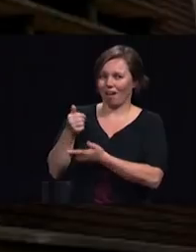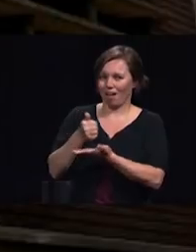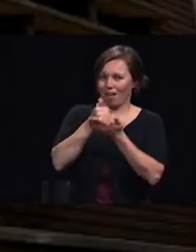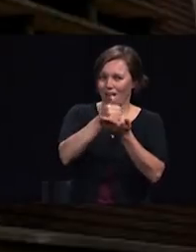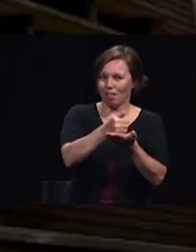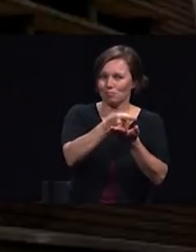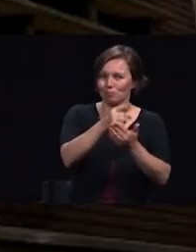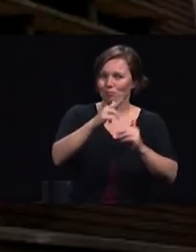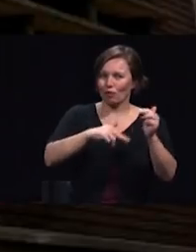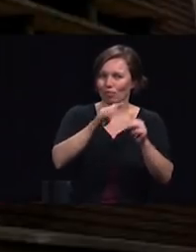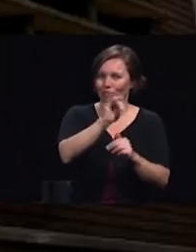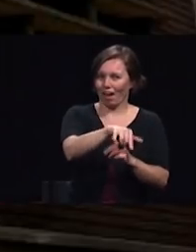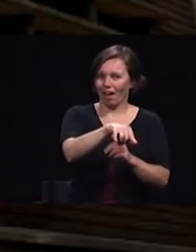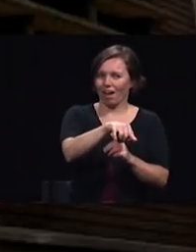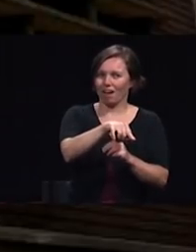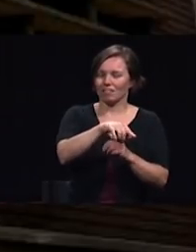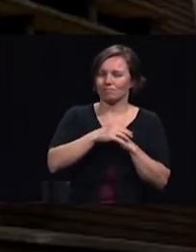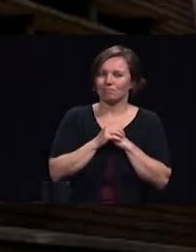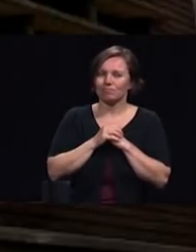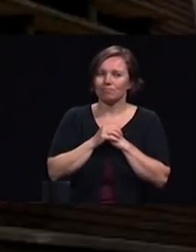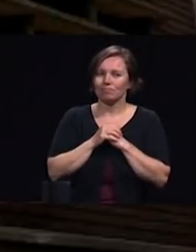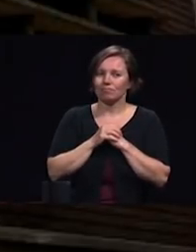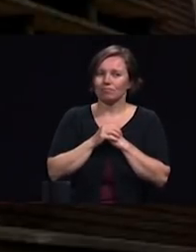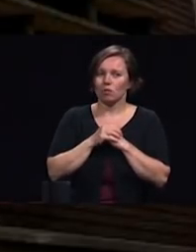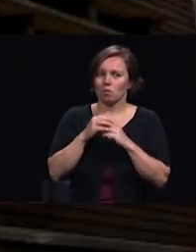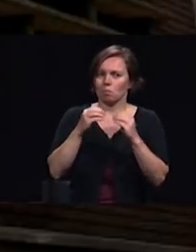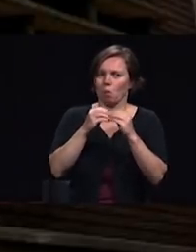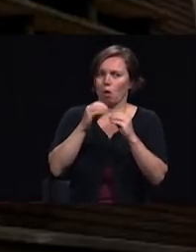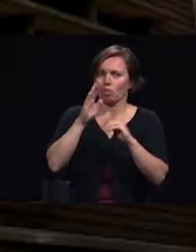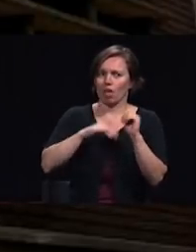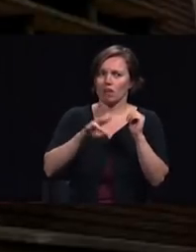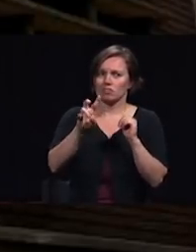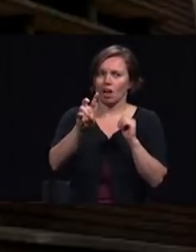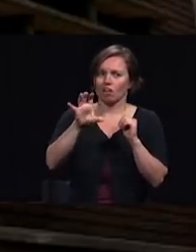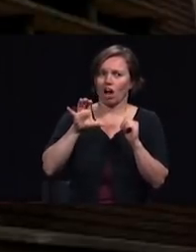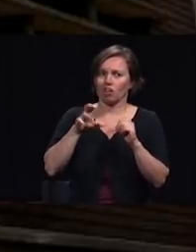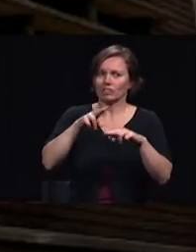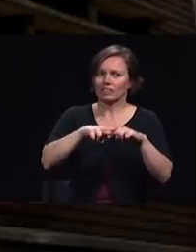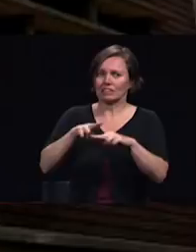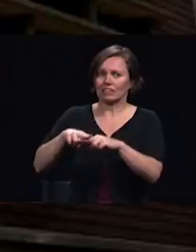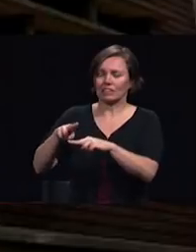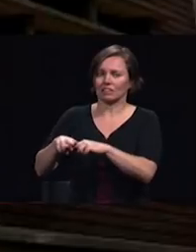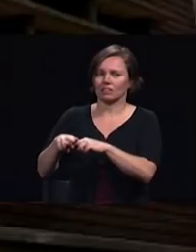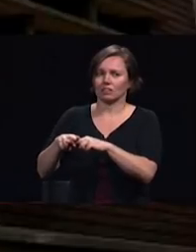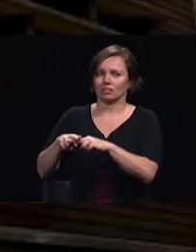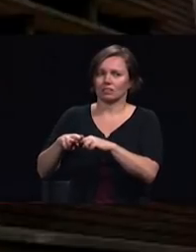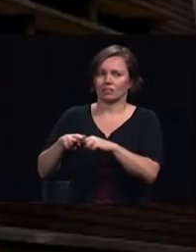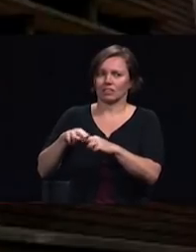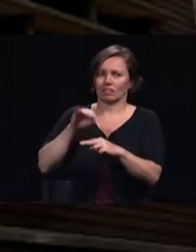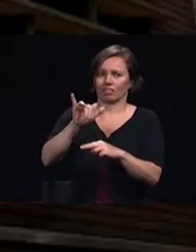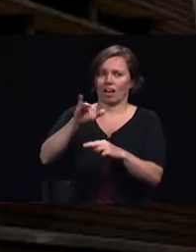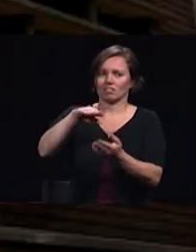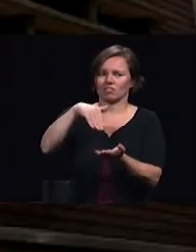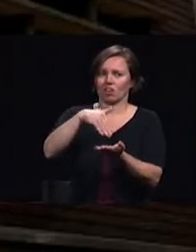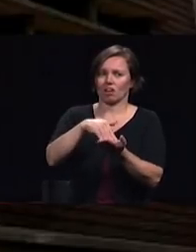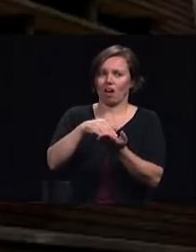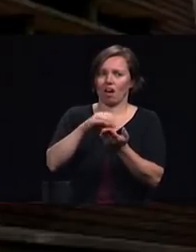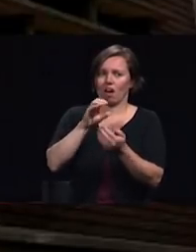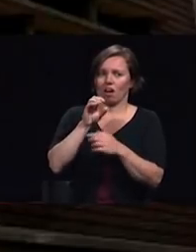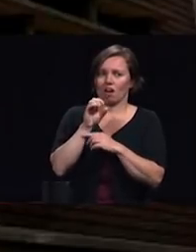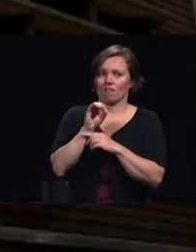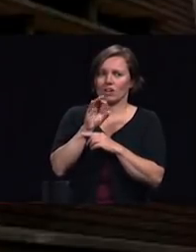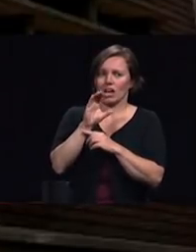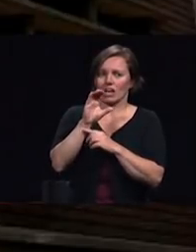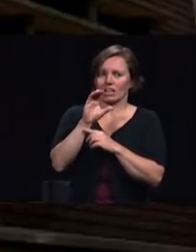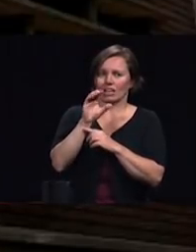others it has more than 700 seats in the center of Cairo where evangelistic meetings